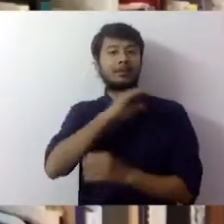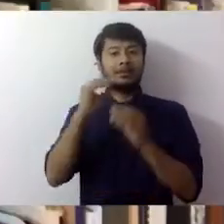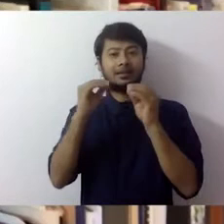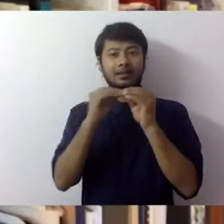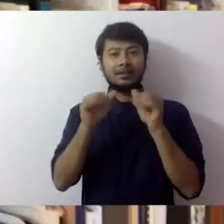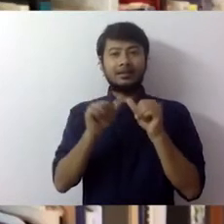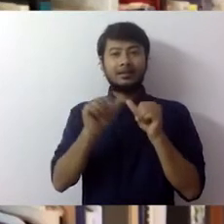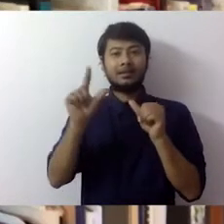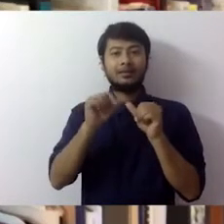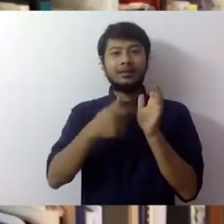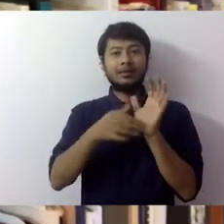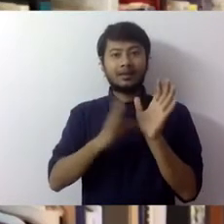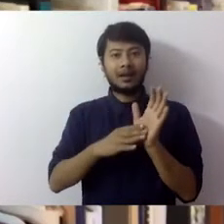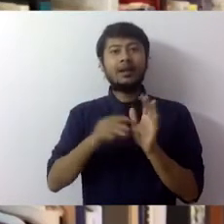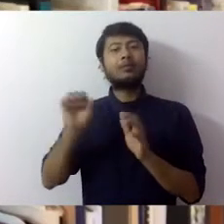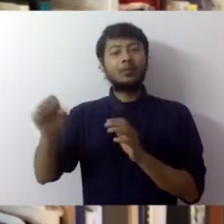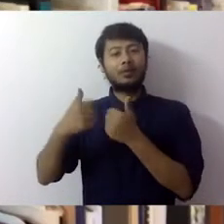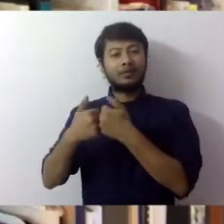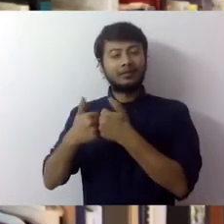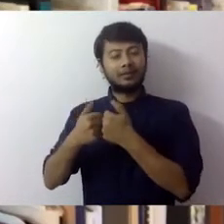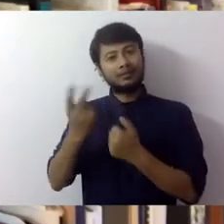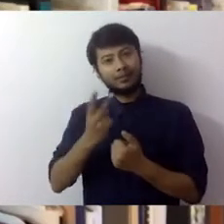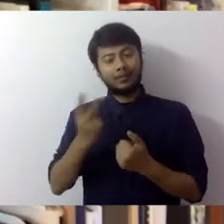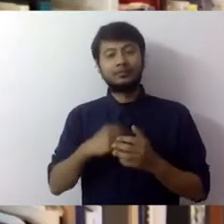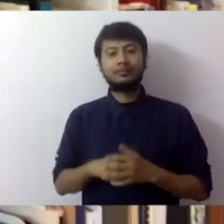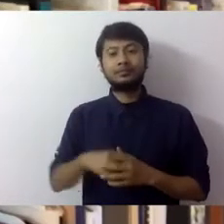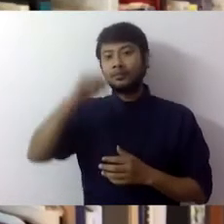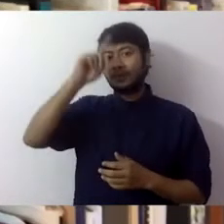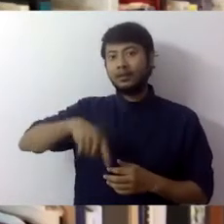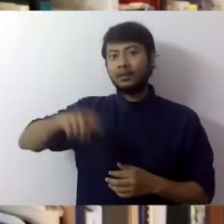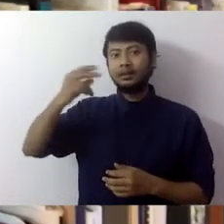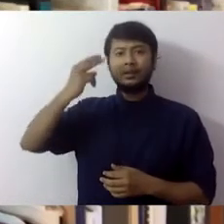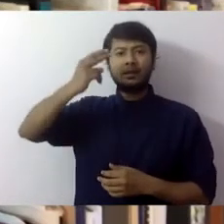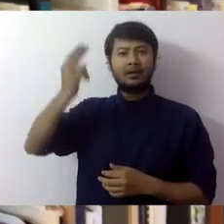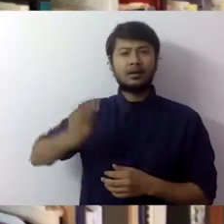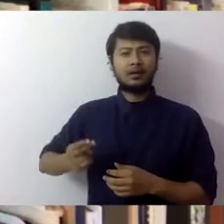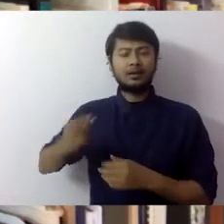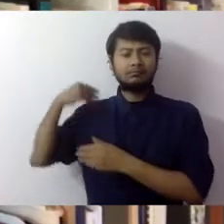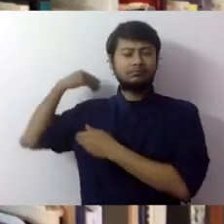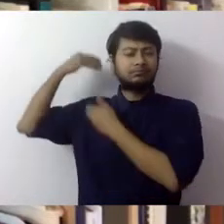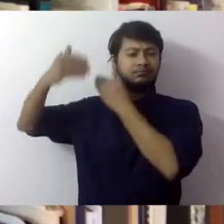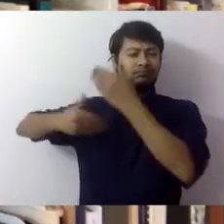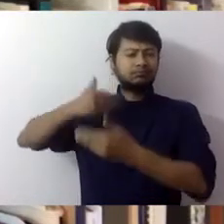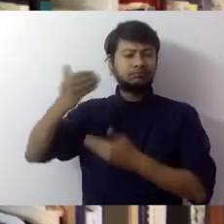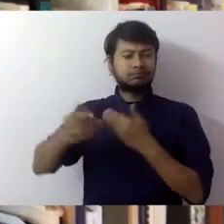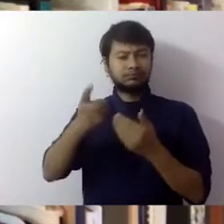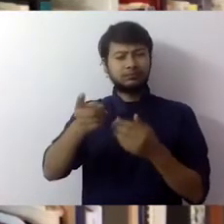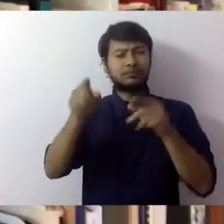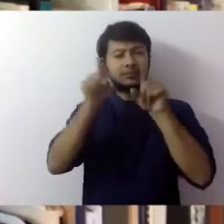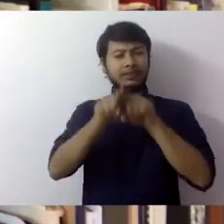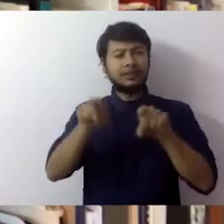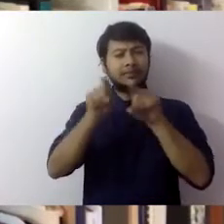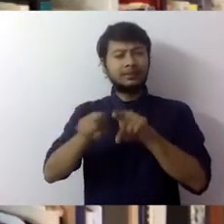is imagery that has a very long history in Indian art. We can find it in many many works of Indian painting,